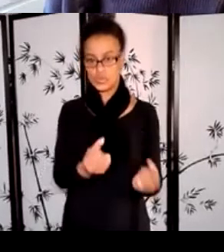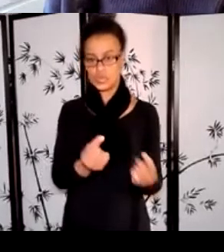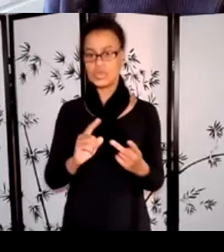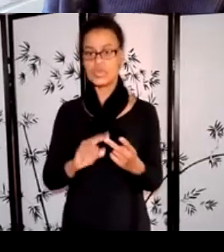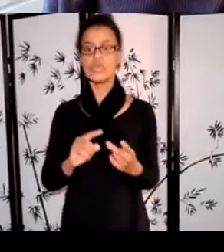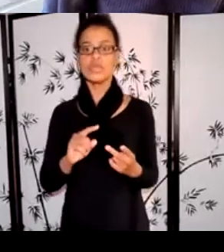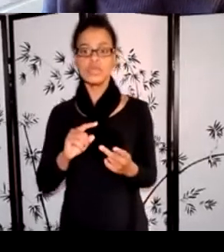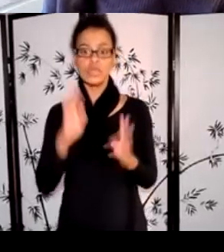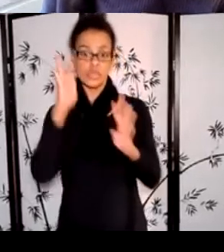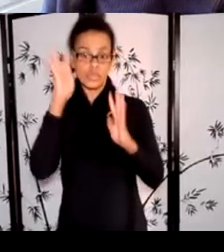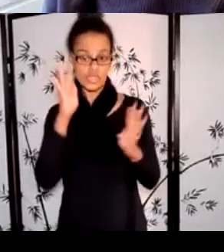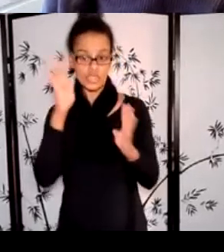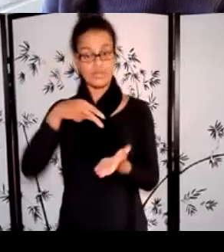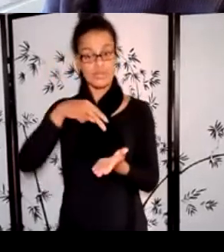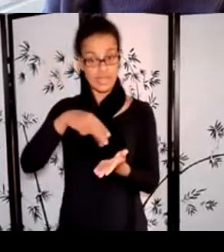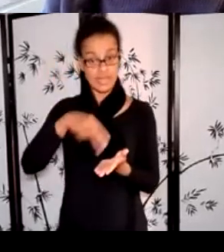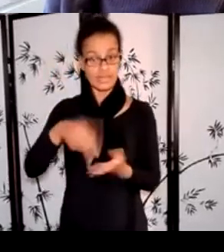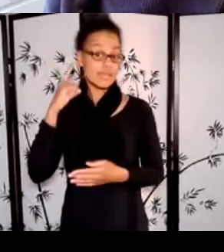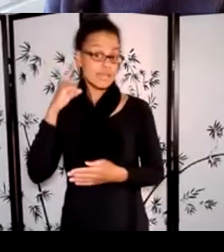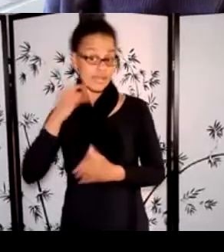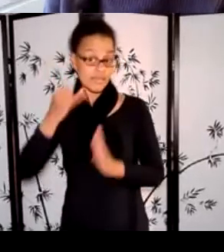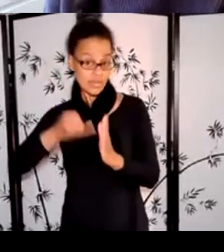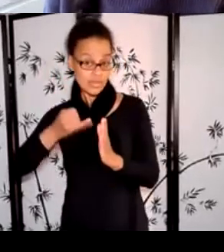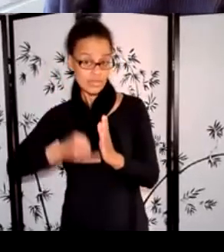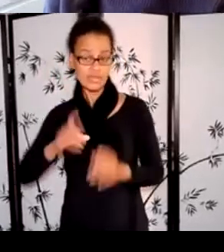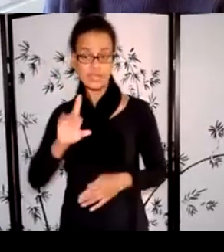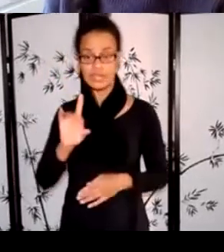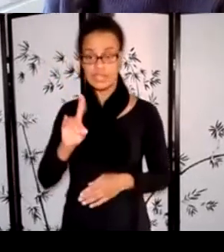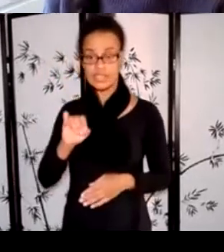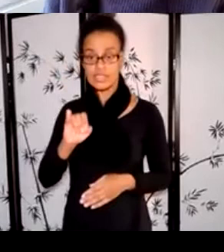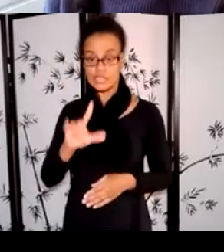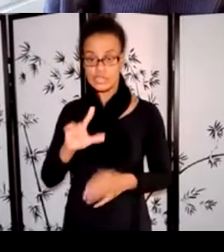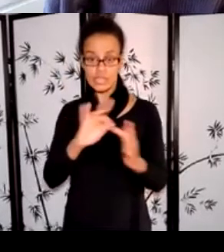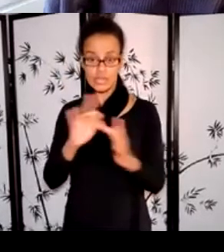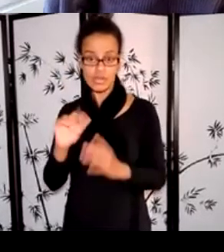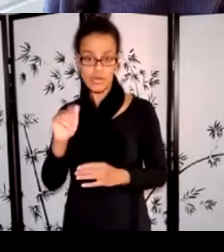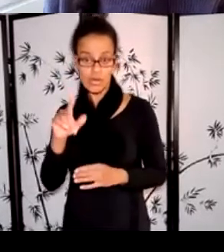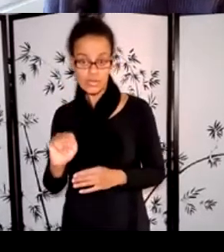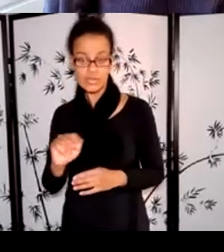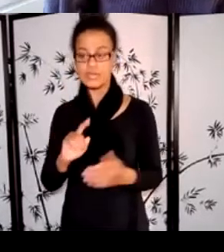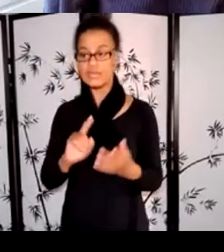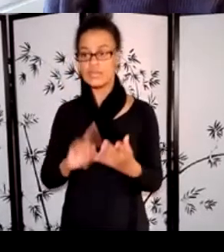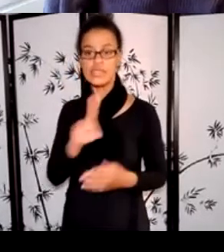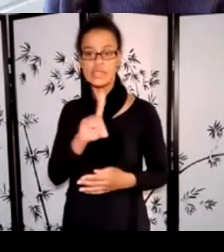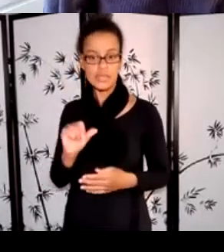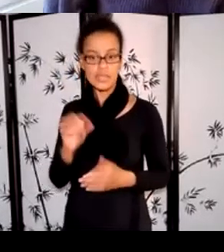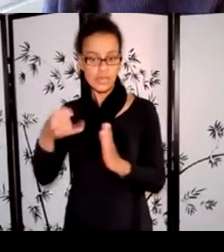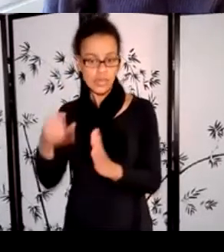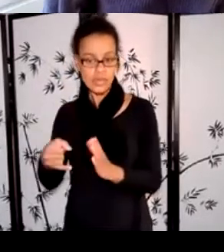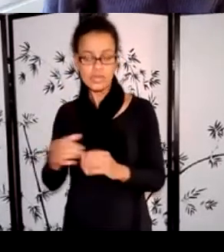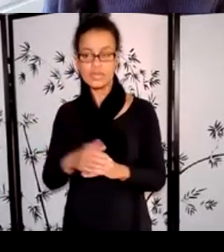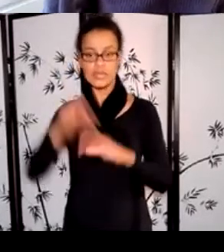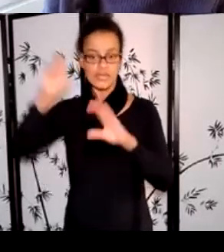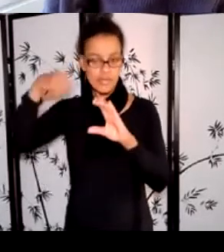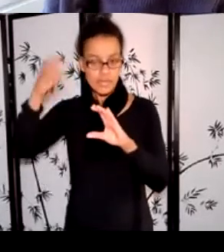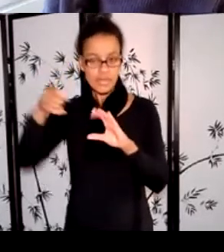deaf arts, digital arts, disability arts, film, indigenous